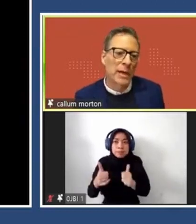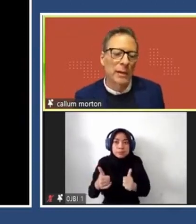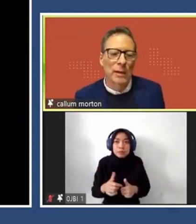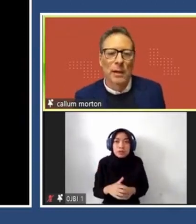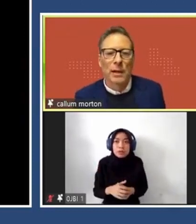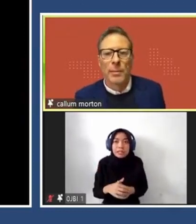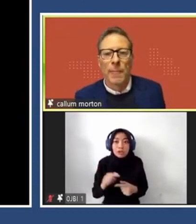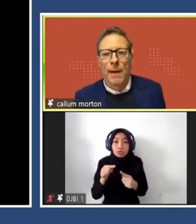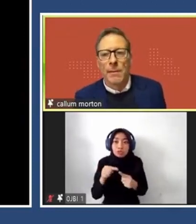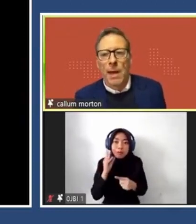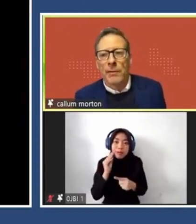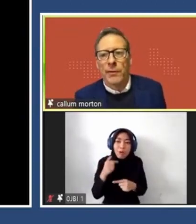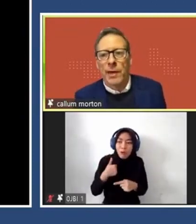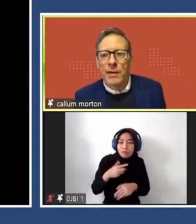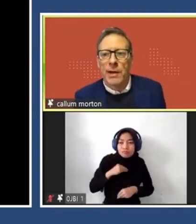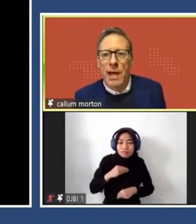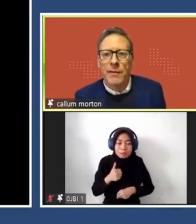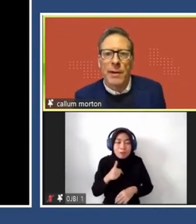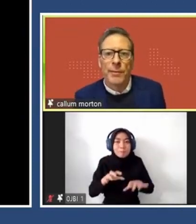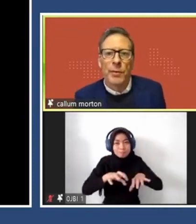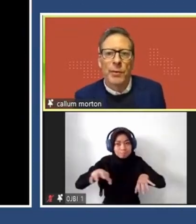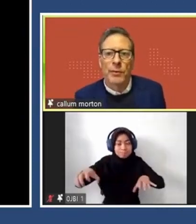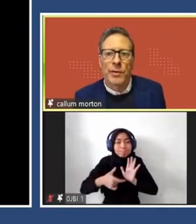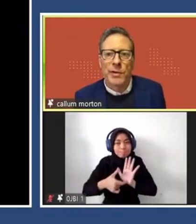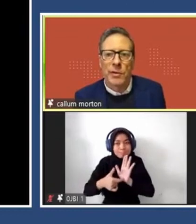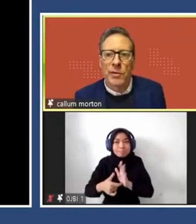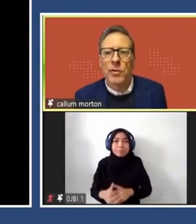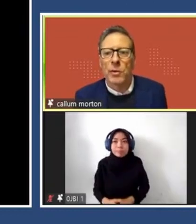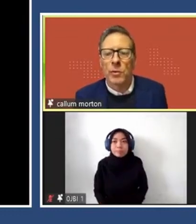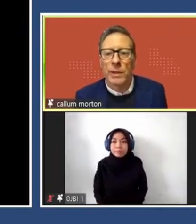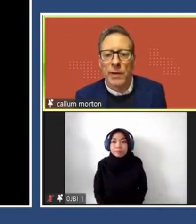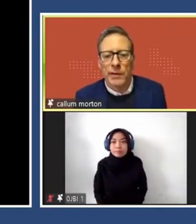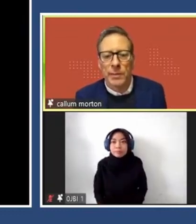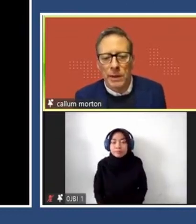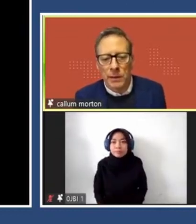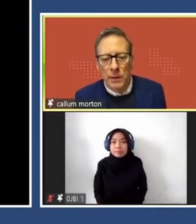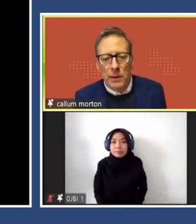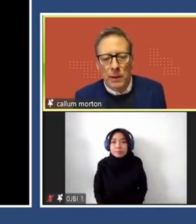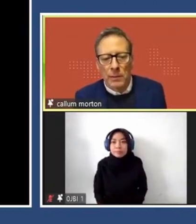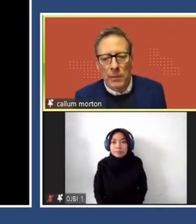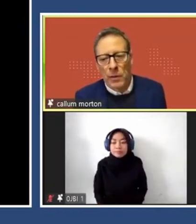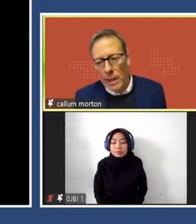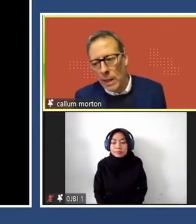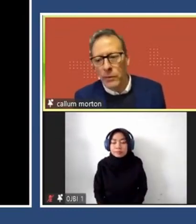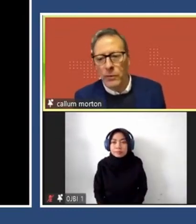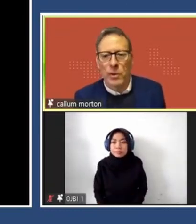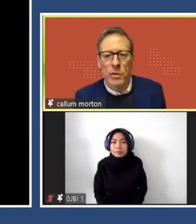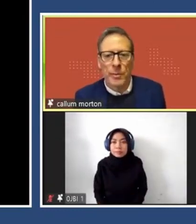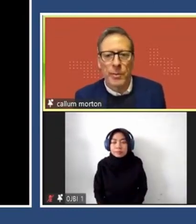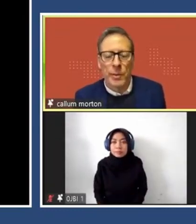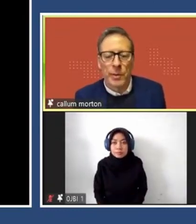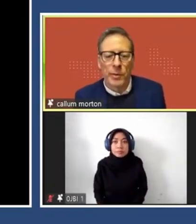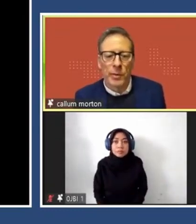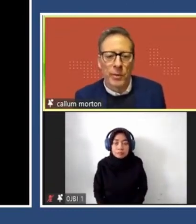experience to do that. And for the artists that have some sort of resistance to it, we invite them in on the one